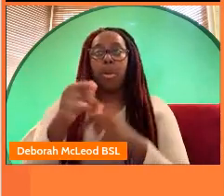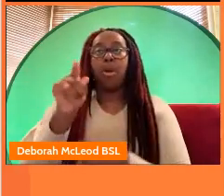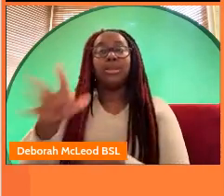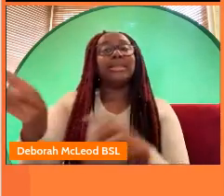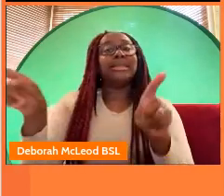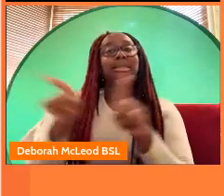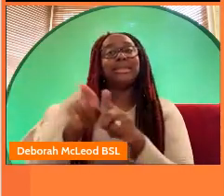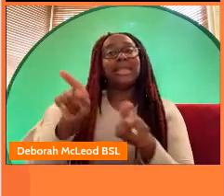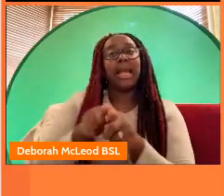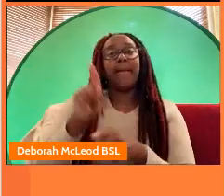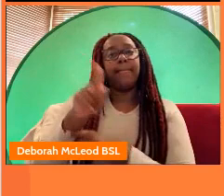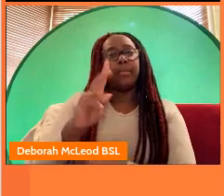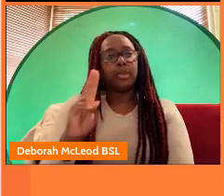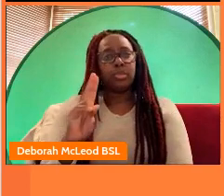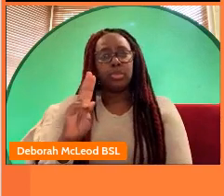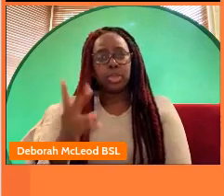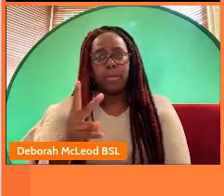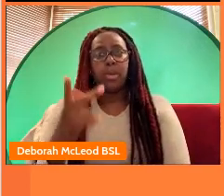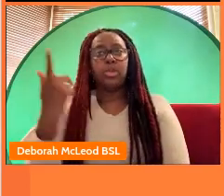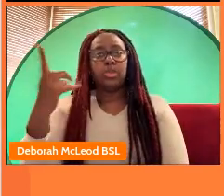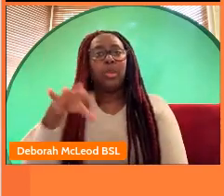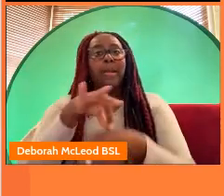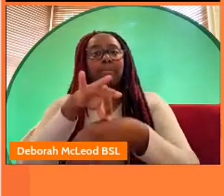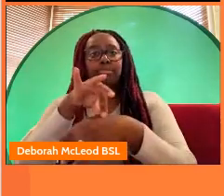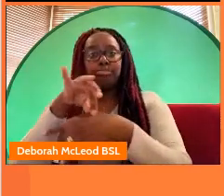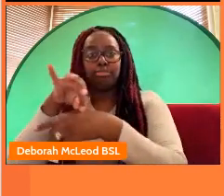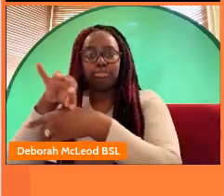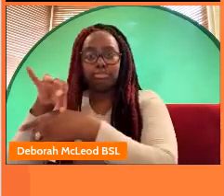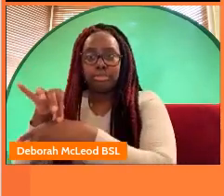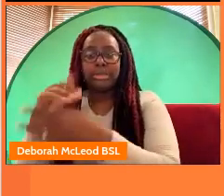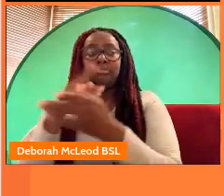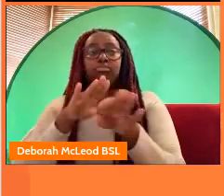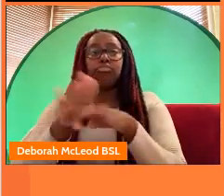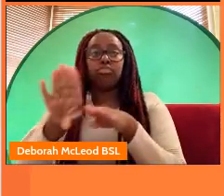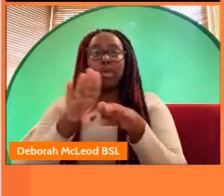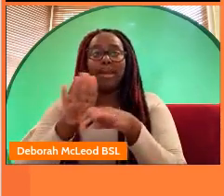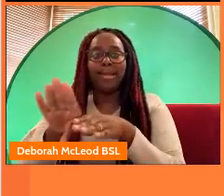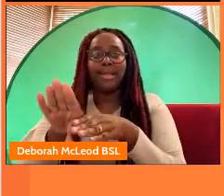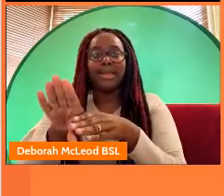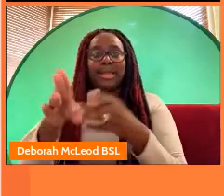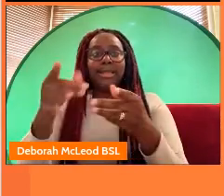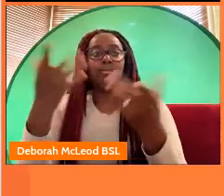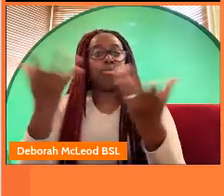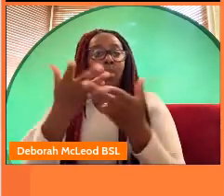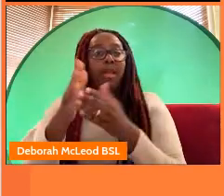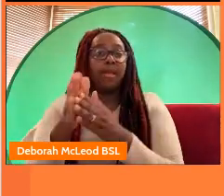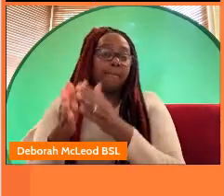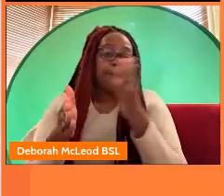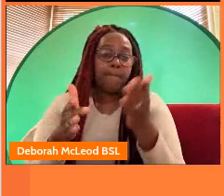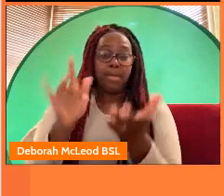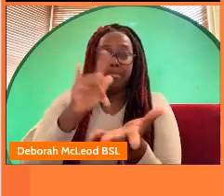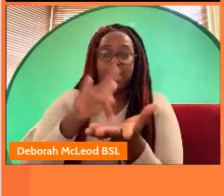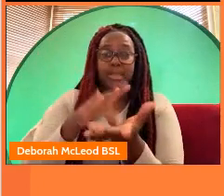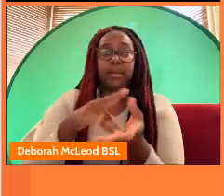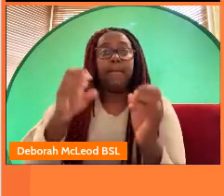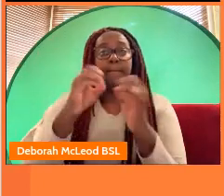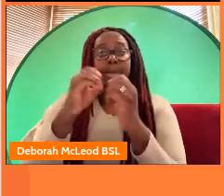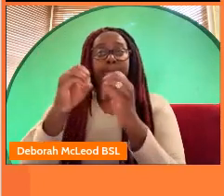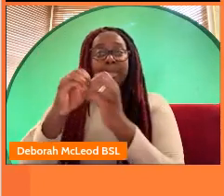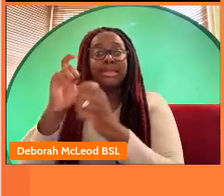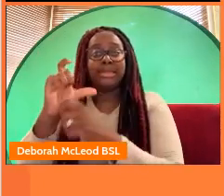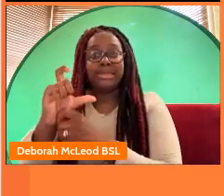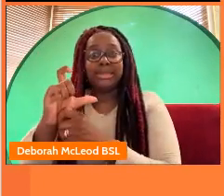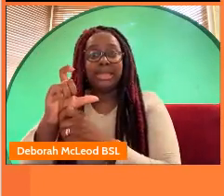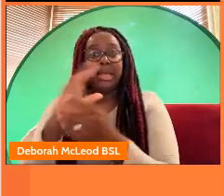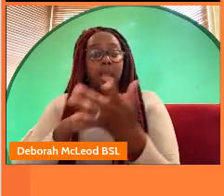we'd double our commitment to apprentices and pilot an apprenticeship training agency in the west midlands the bbc apprentice hub is